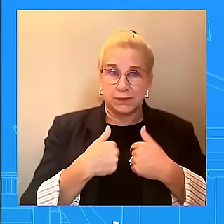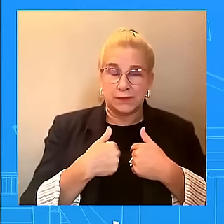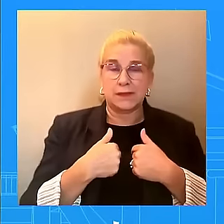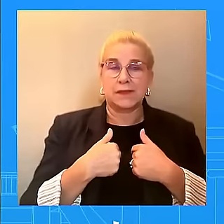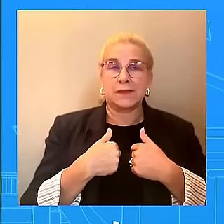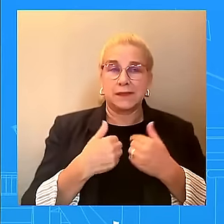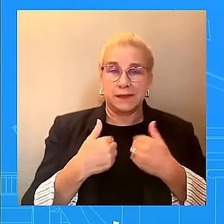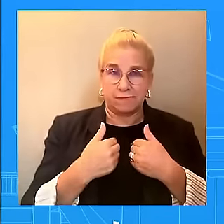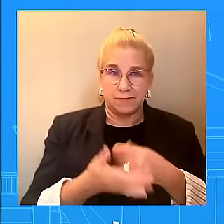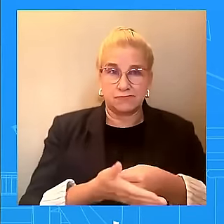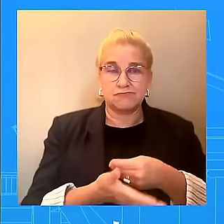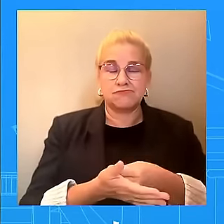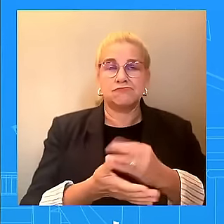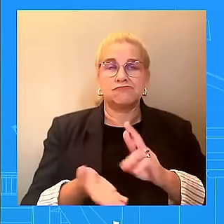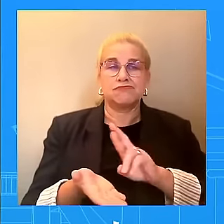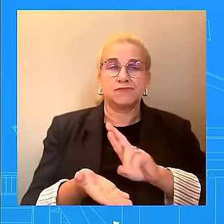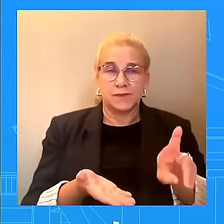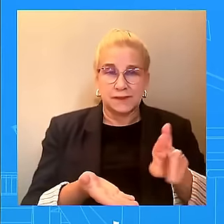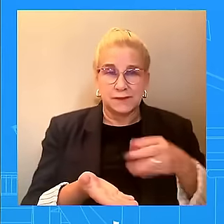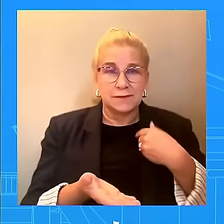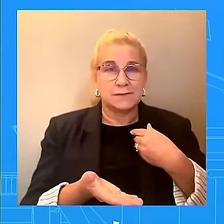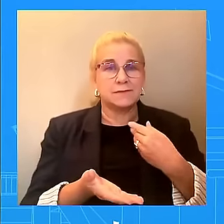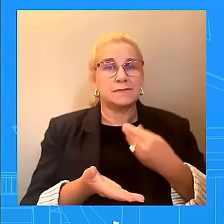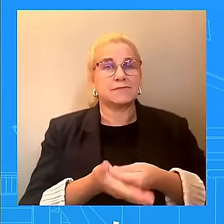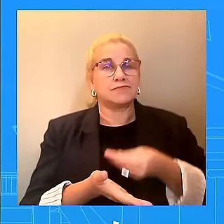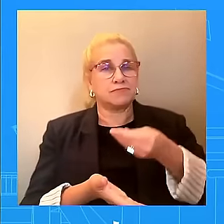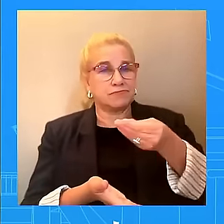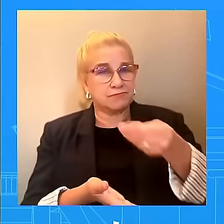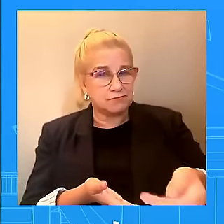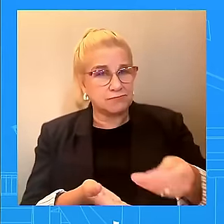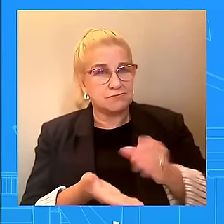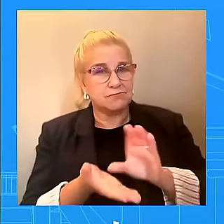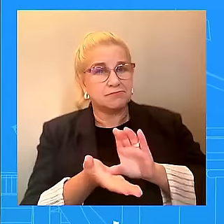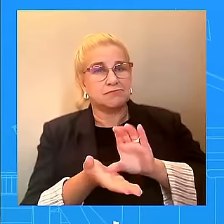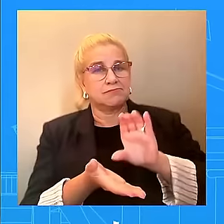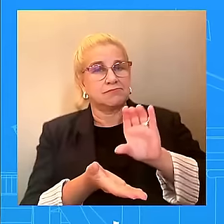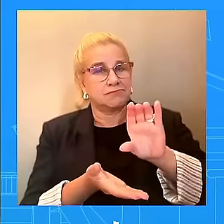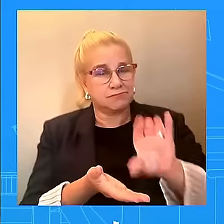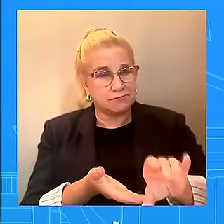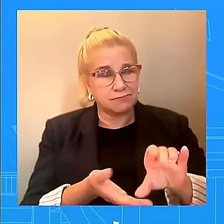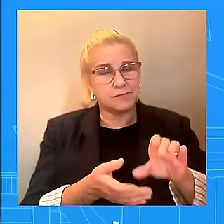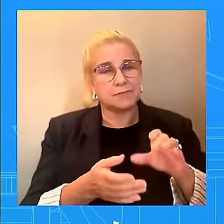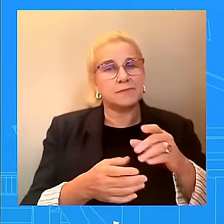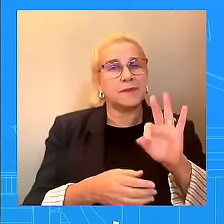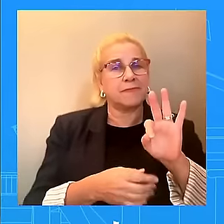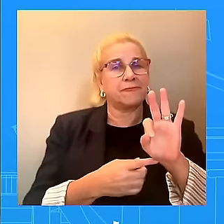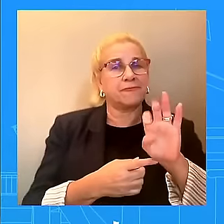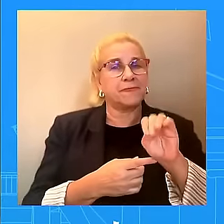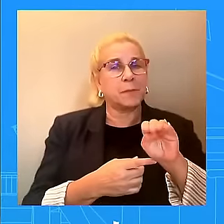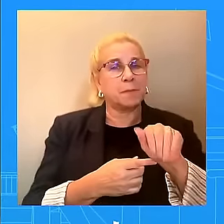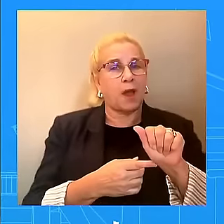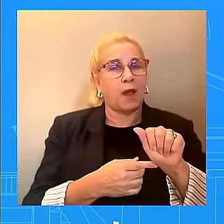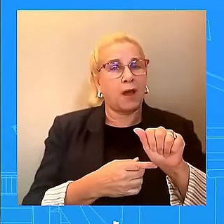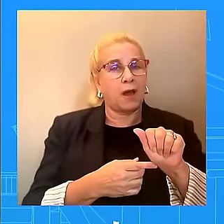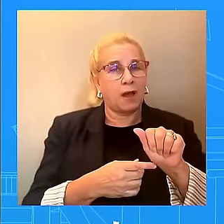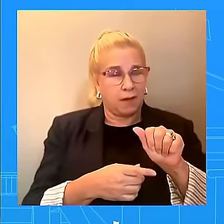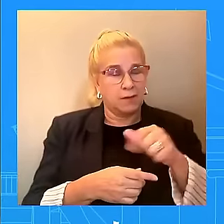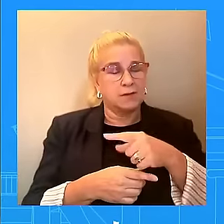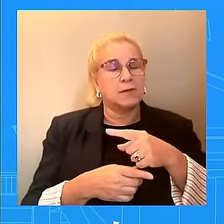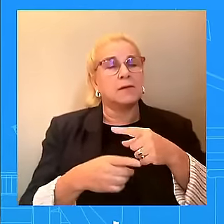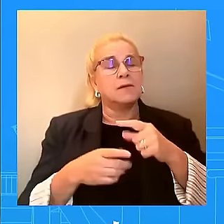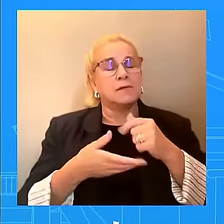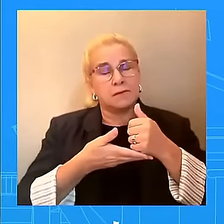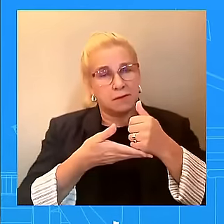to FEMA, can reach out to federal government asking for assistance. And that is something that's really important. And